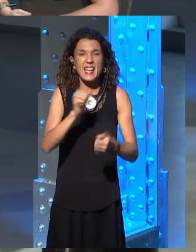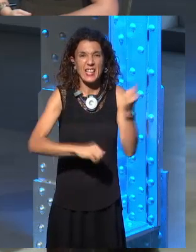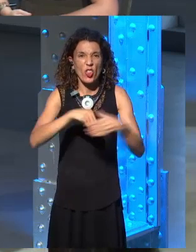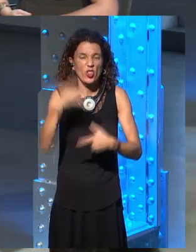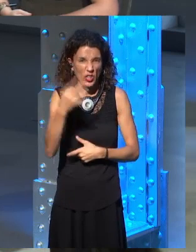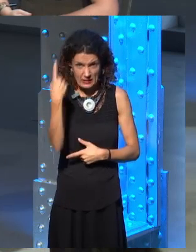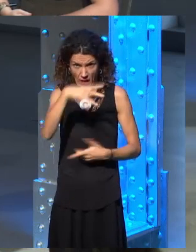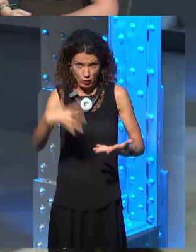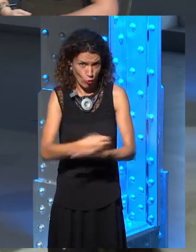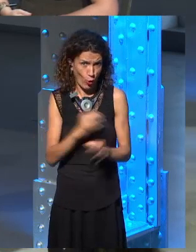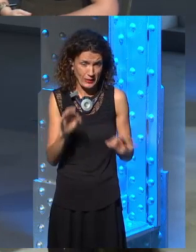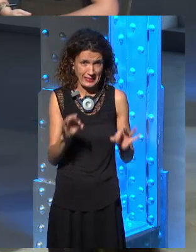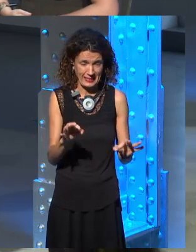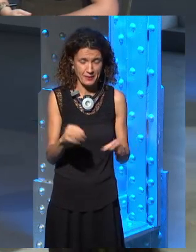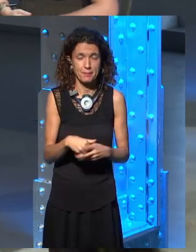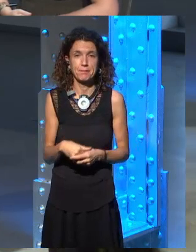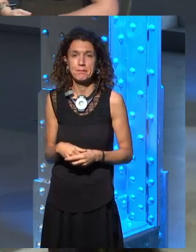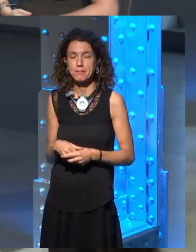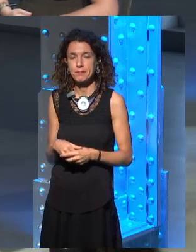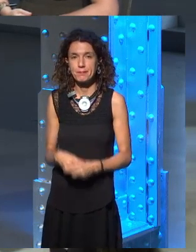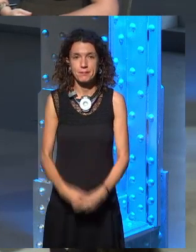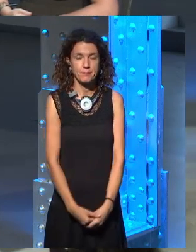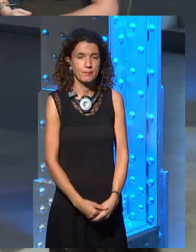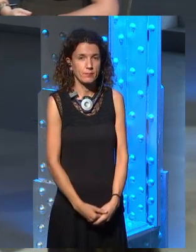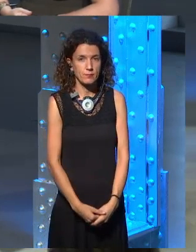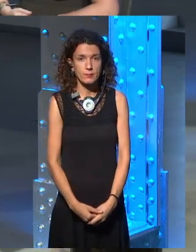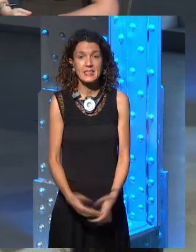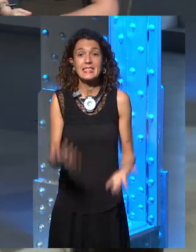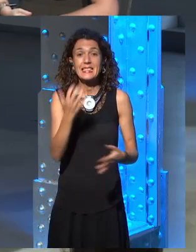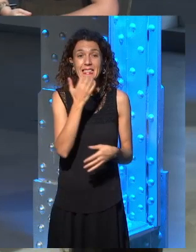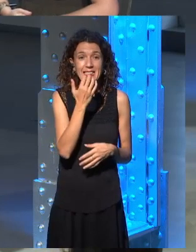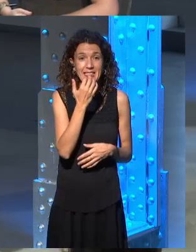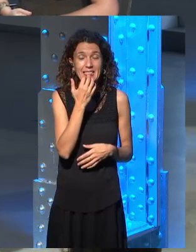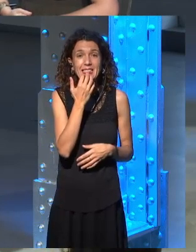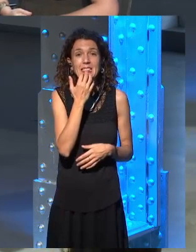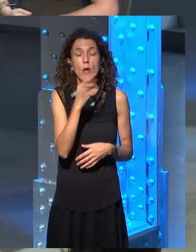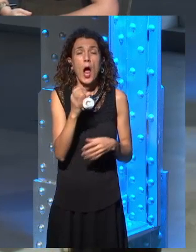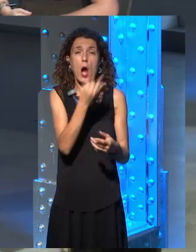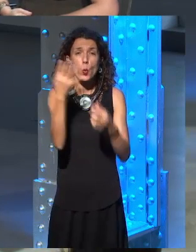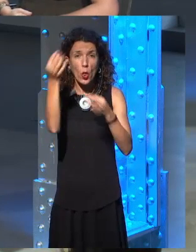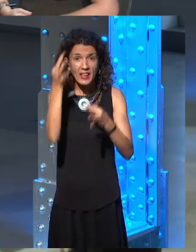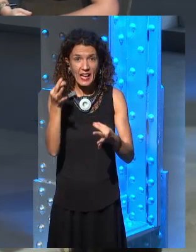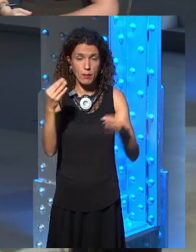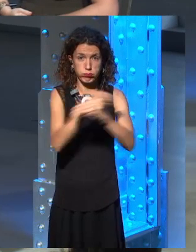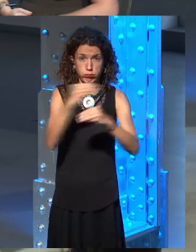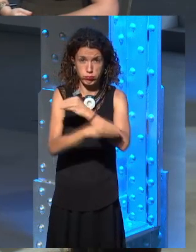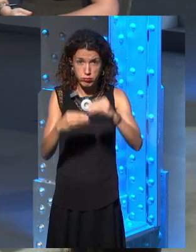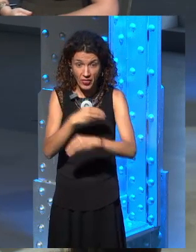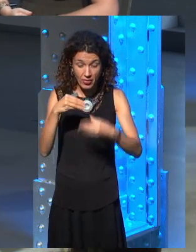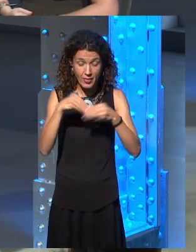So when they don't line up, it causes a lot of confusion. And we're still, I mean, there have been